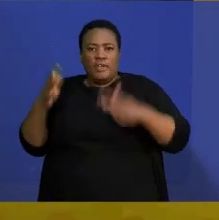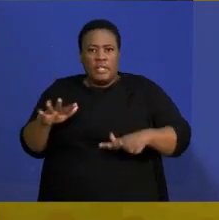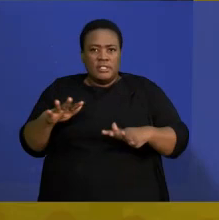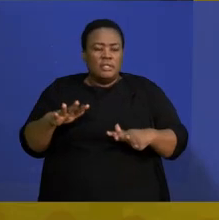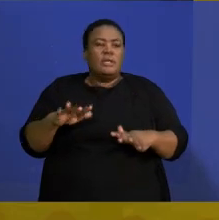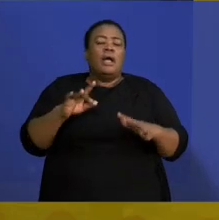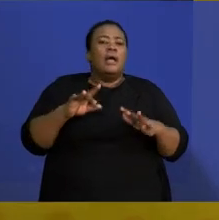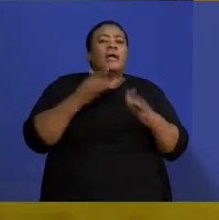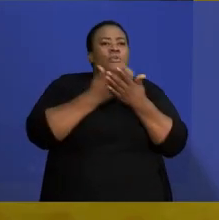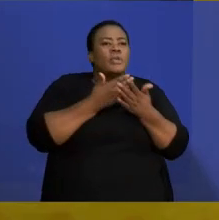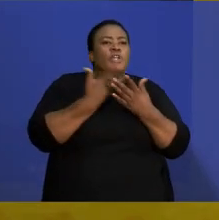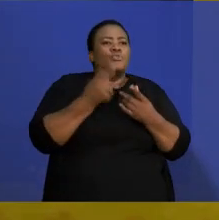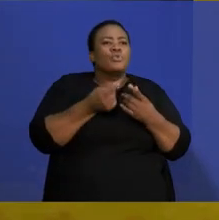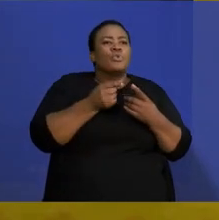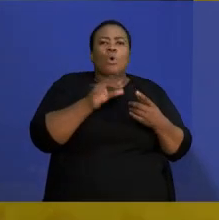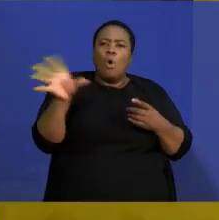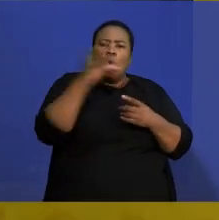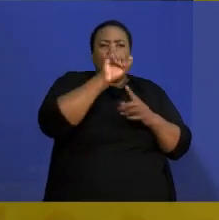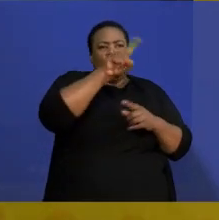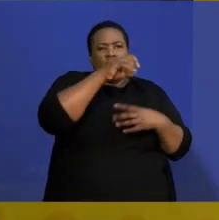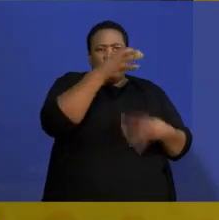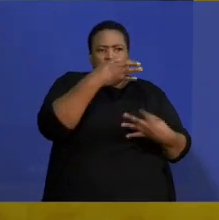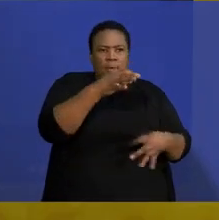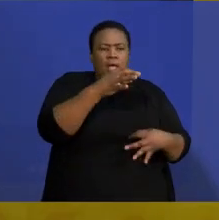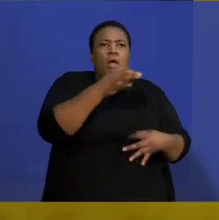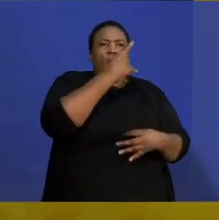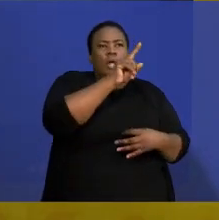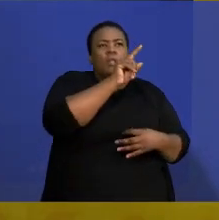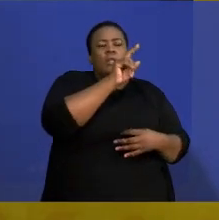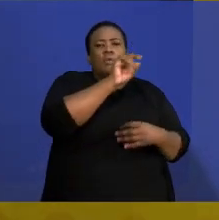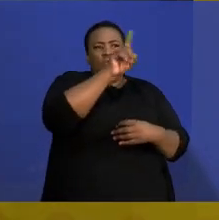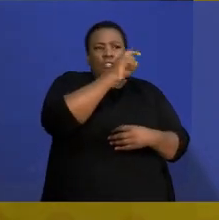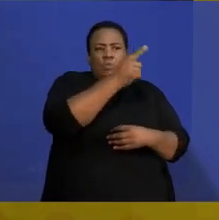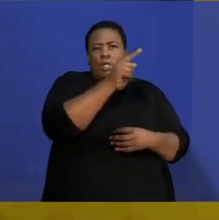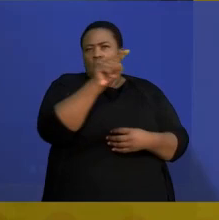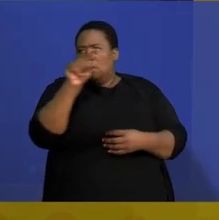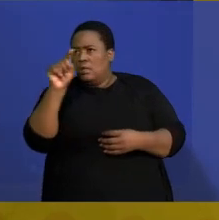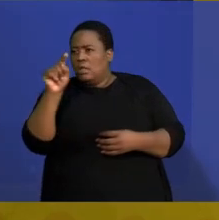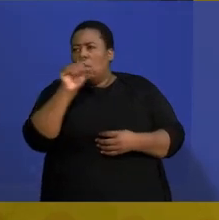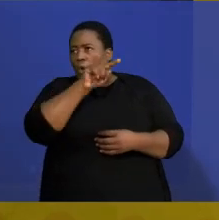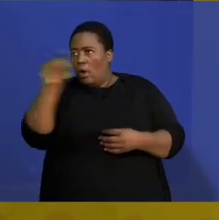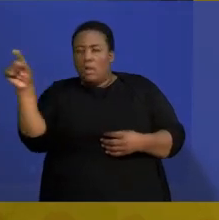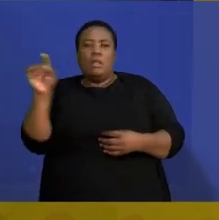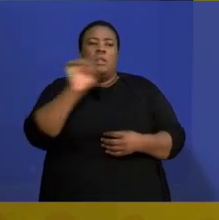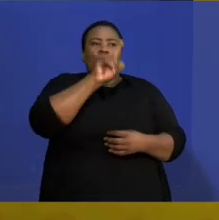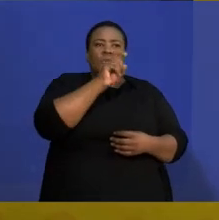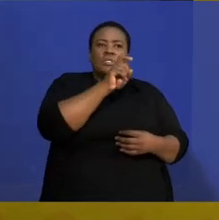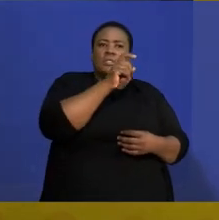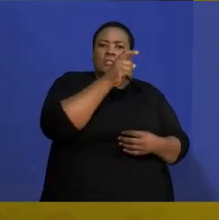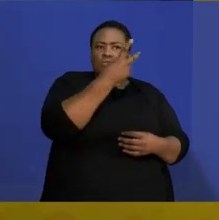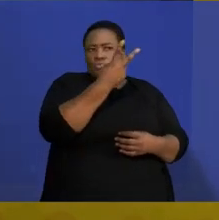Go to question 3 and 4 of all the question papers. Understand it. Read 5 and 6 like that until you are